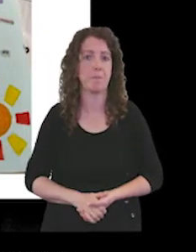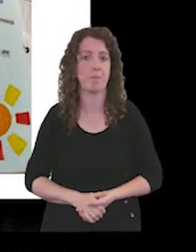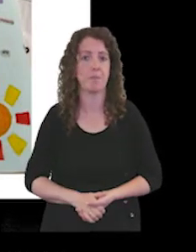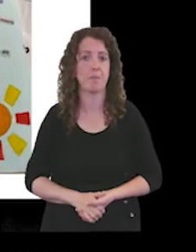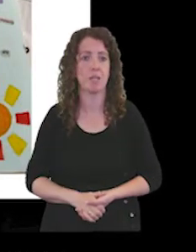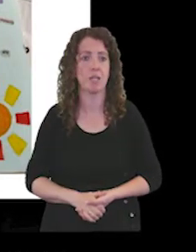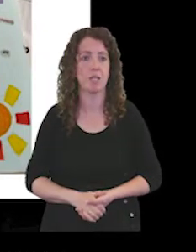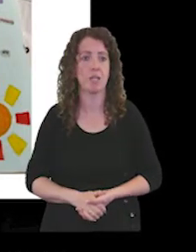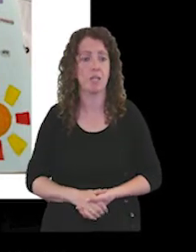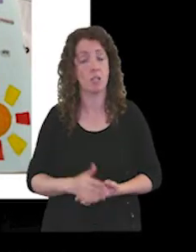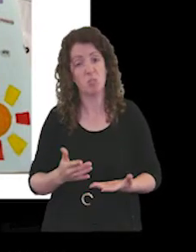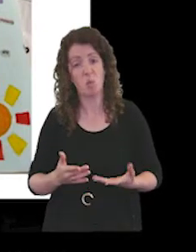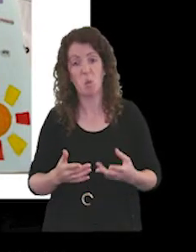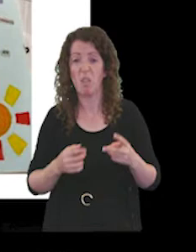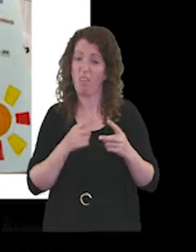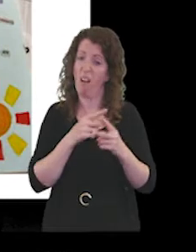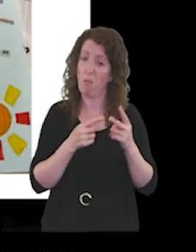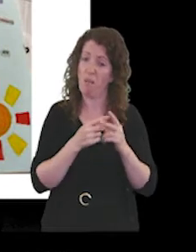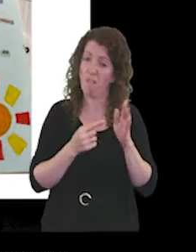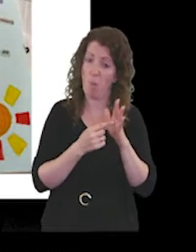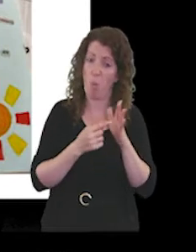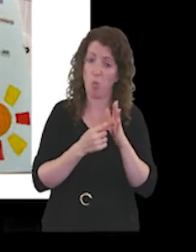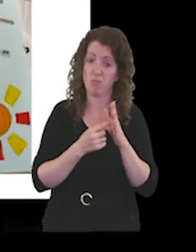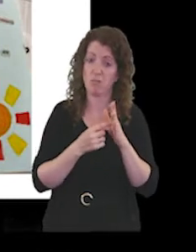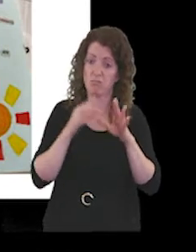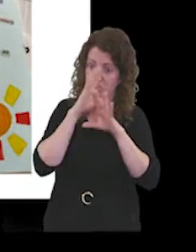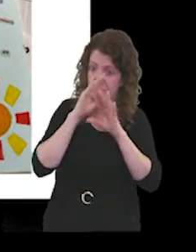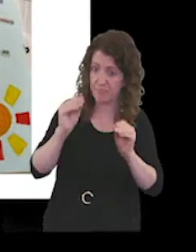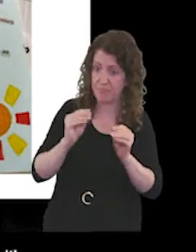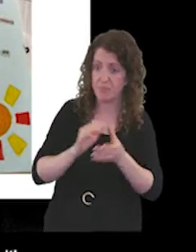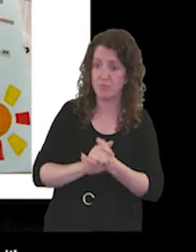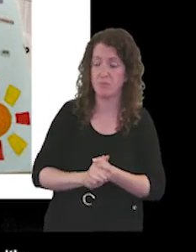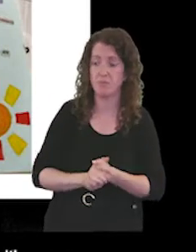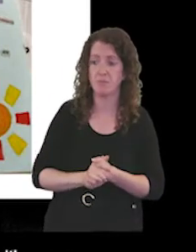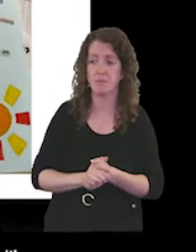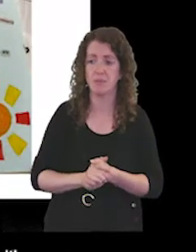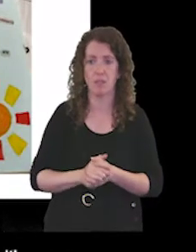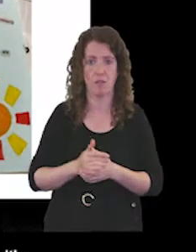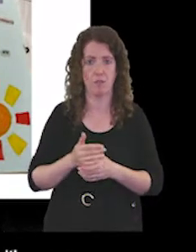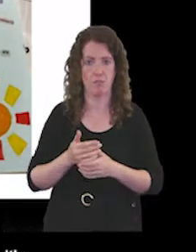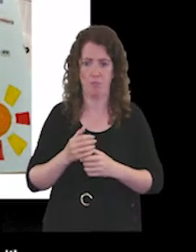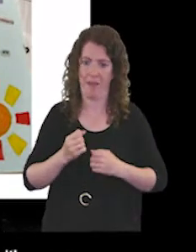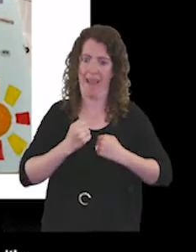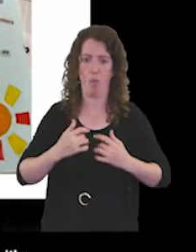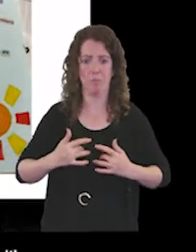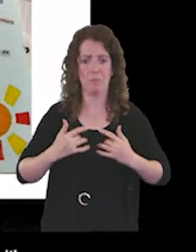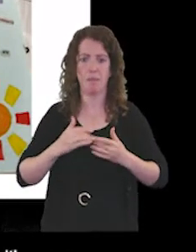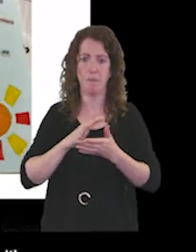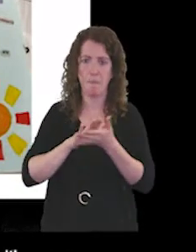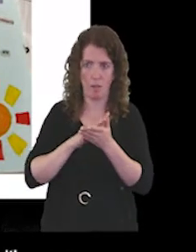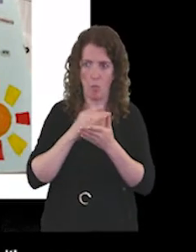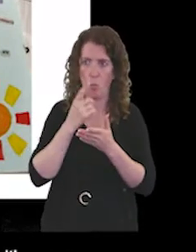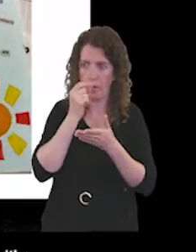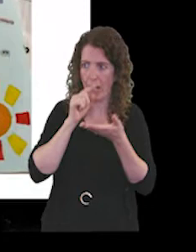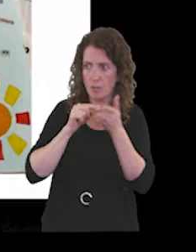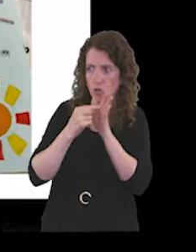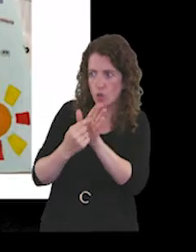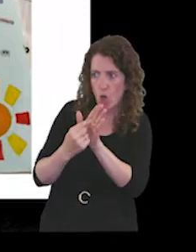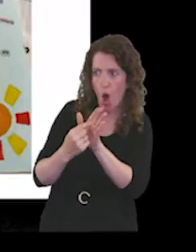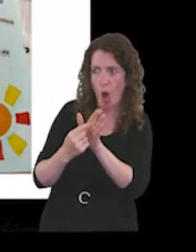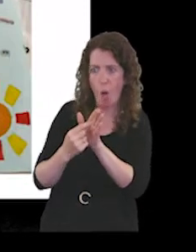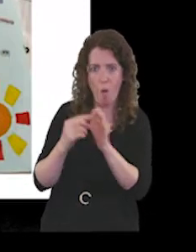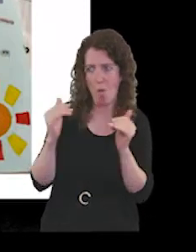So there's a couple of key messages about that really is from our perspective, it's an opportunity to showcase and shine.